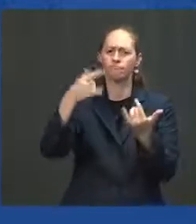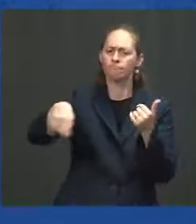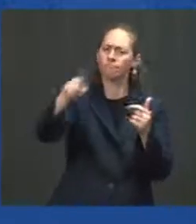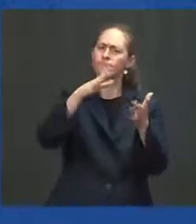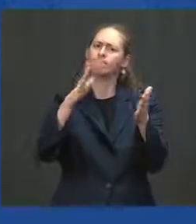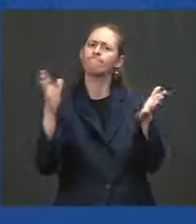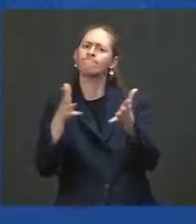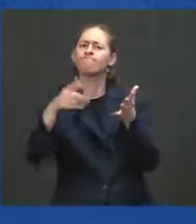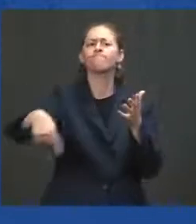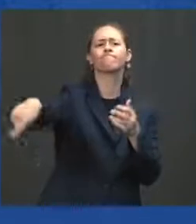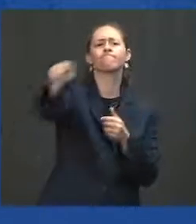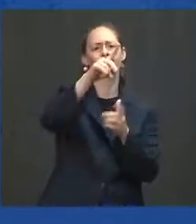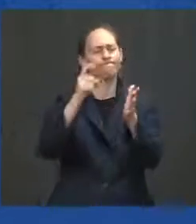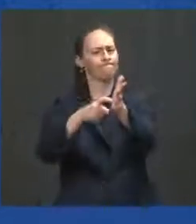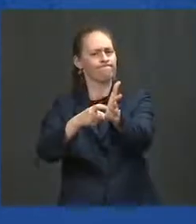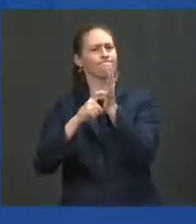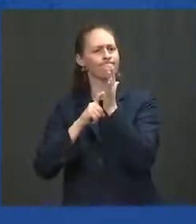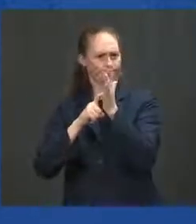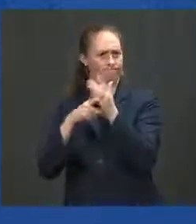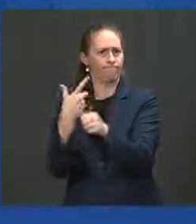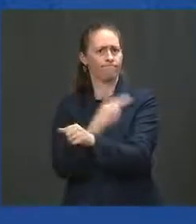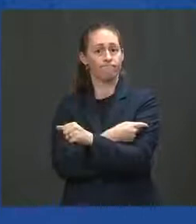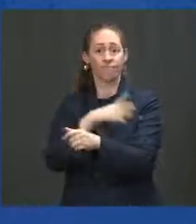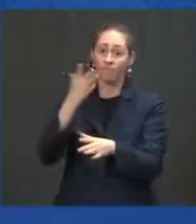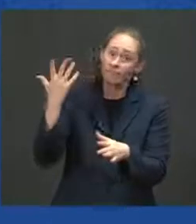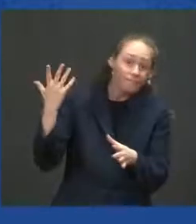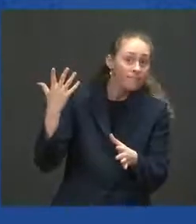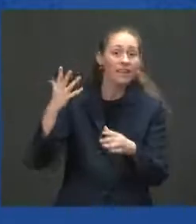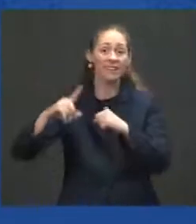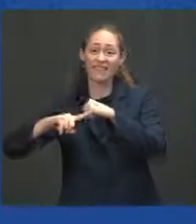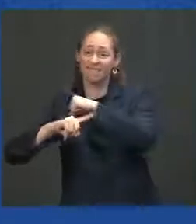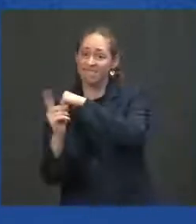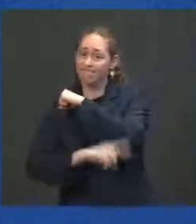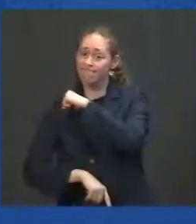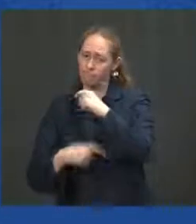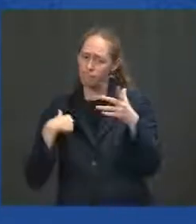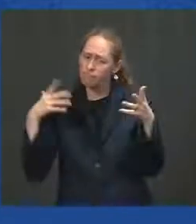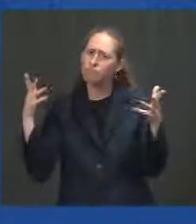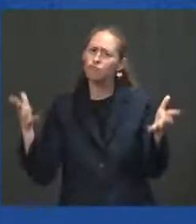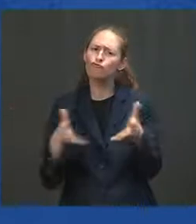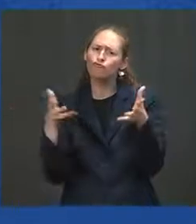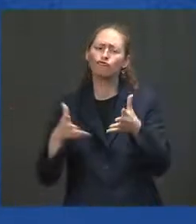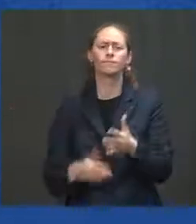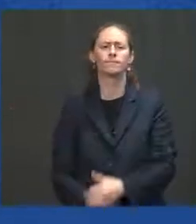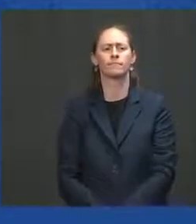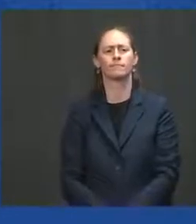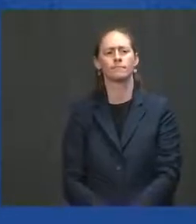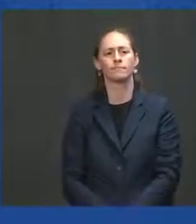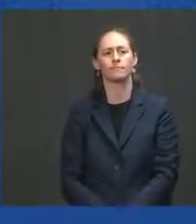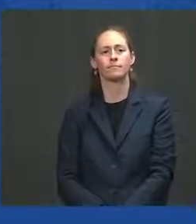face strict requirements. And as I said last week, vaccination requirements have been around for decades.